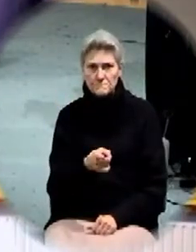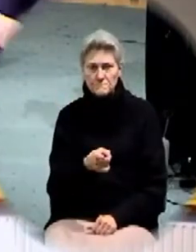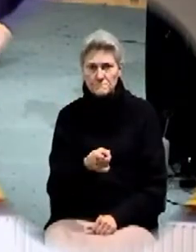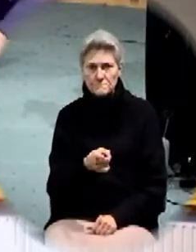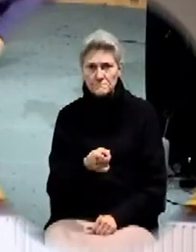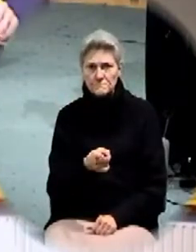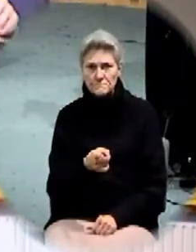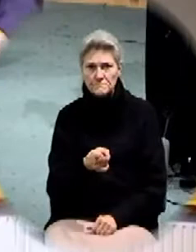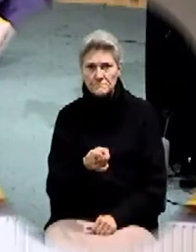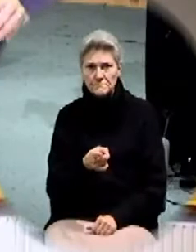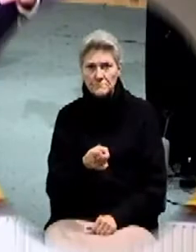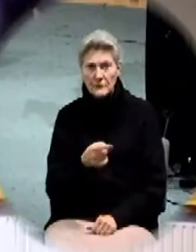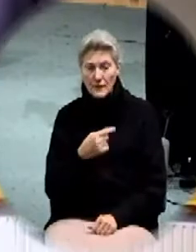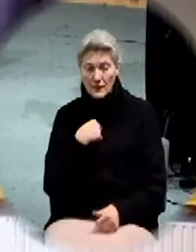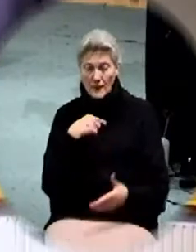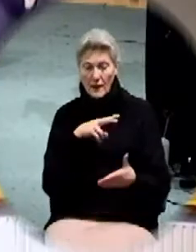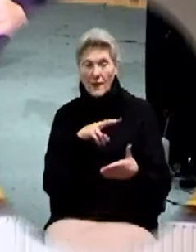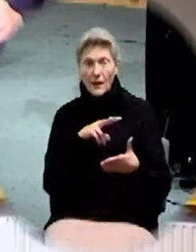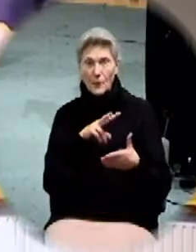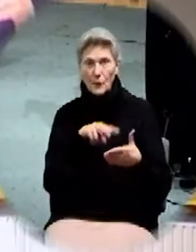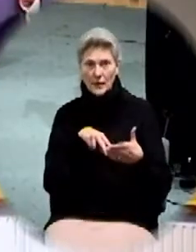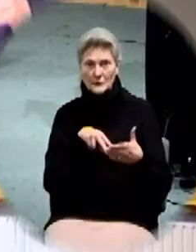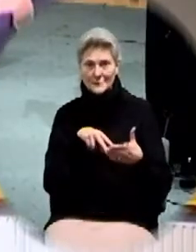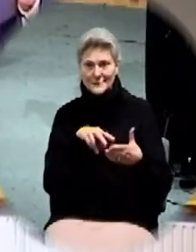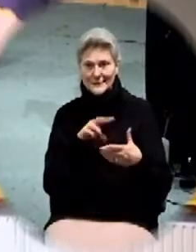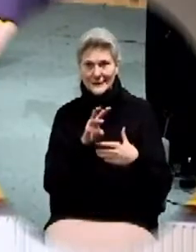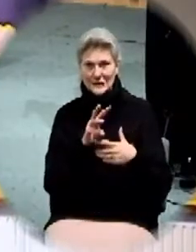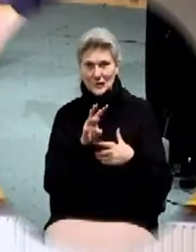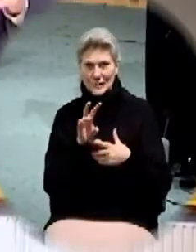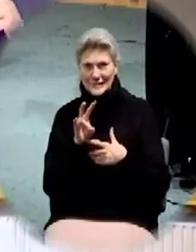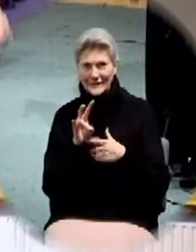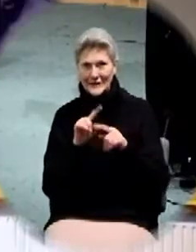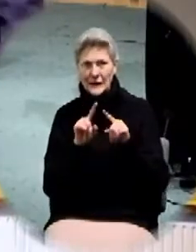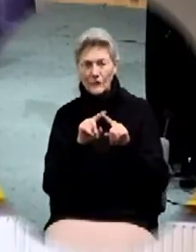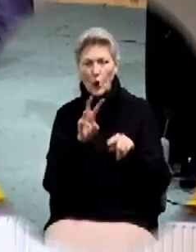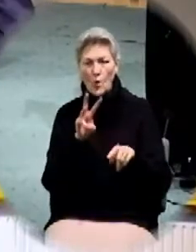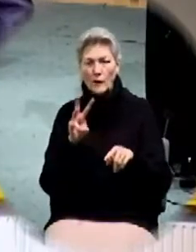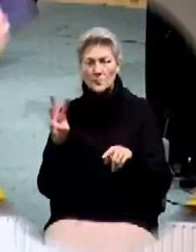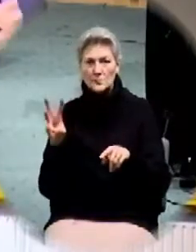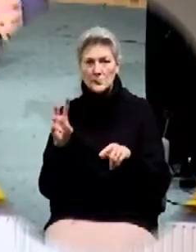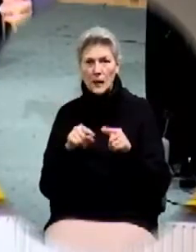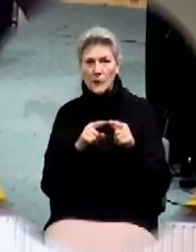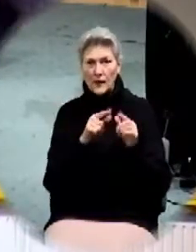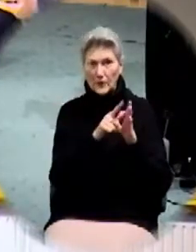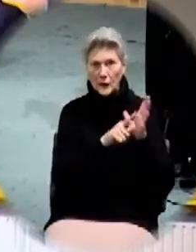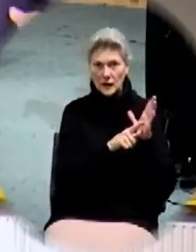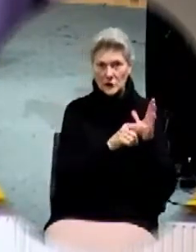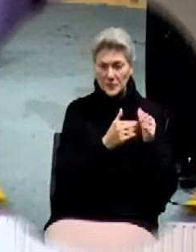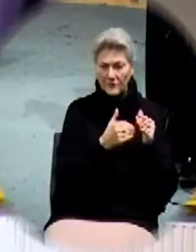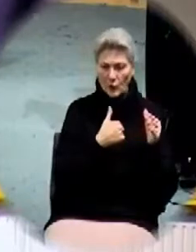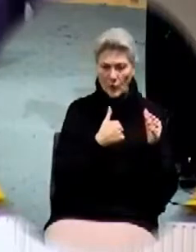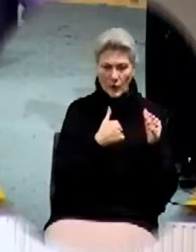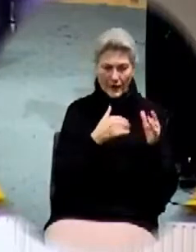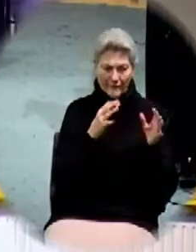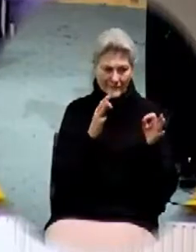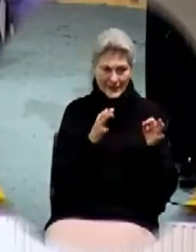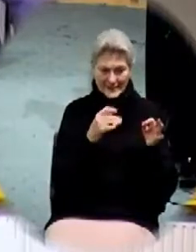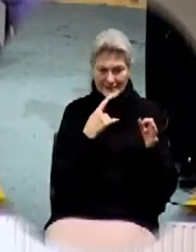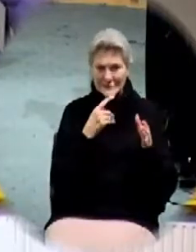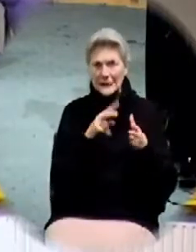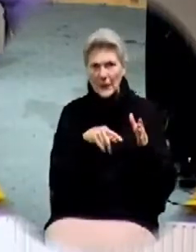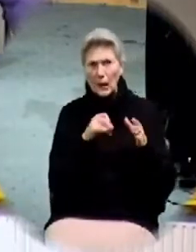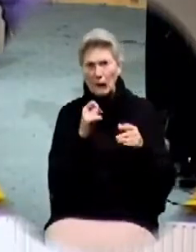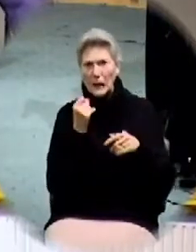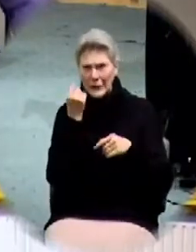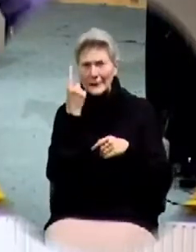Now I had read like six or seven different websites about these Newton laws before I could finally sort of, oh yeah,